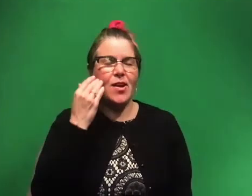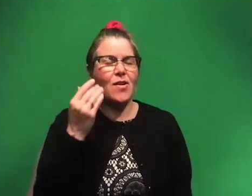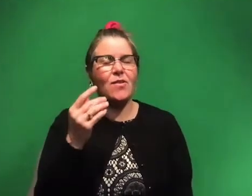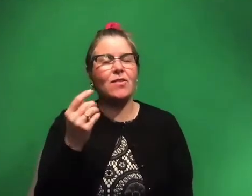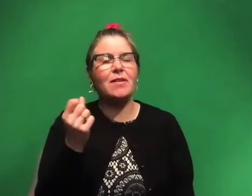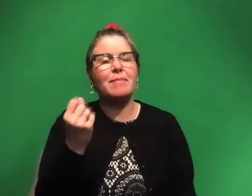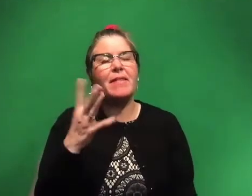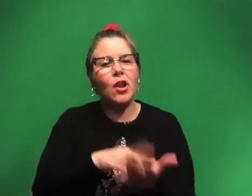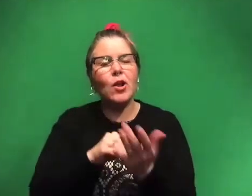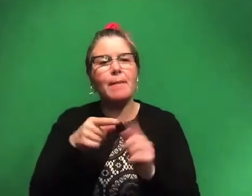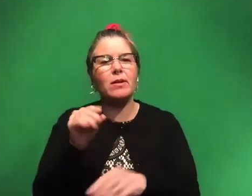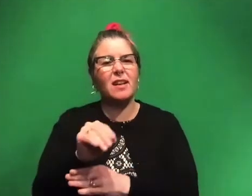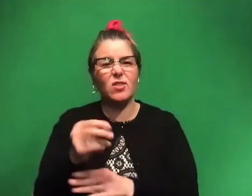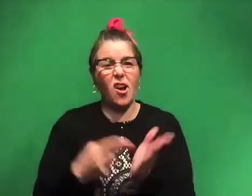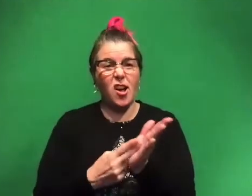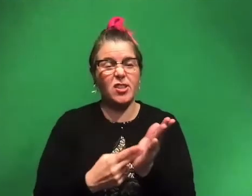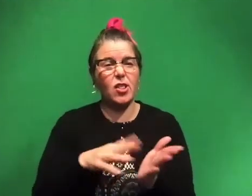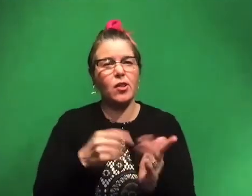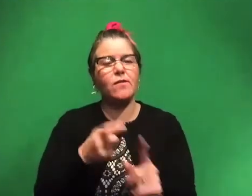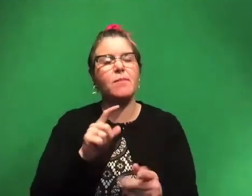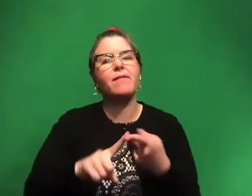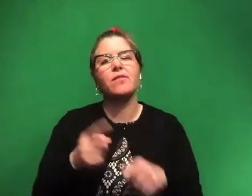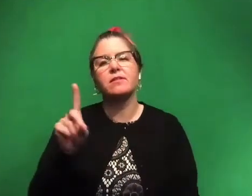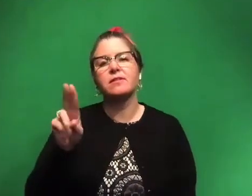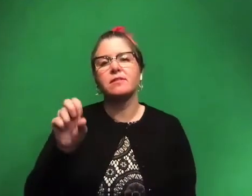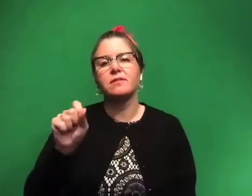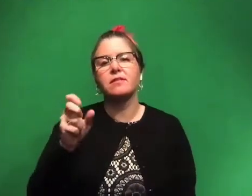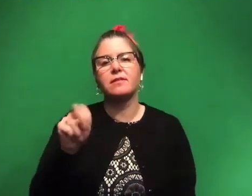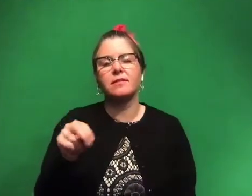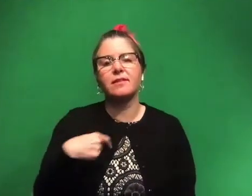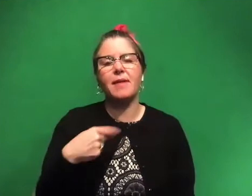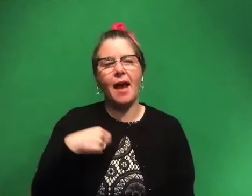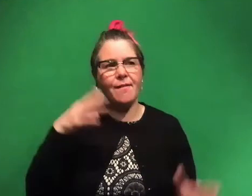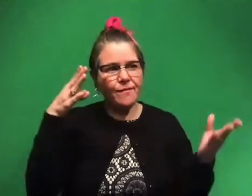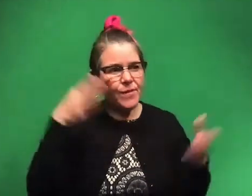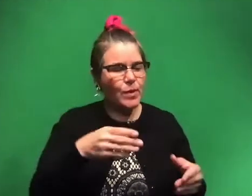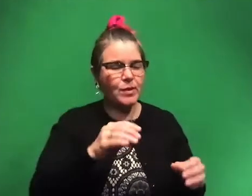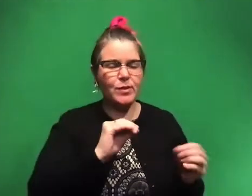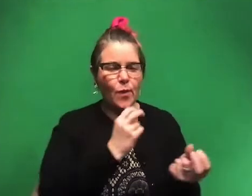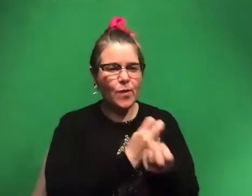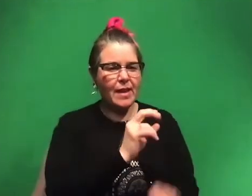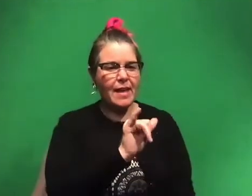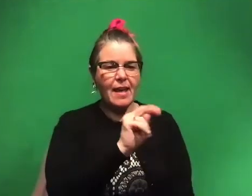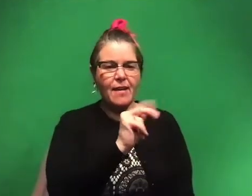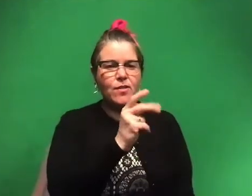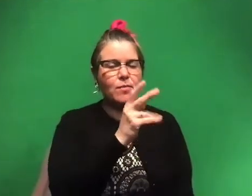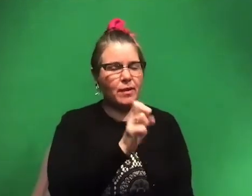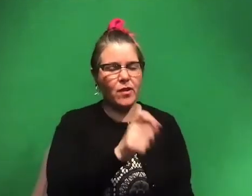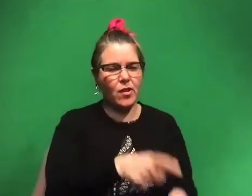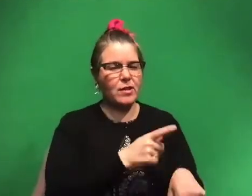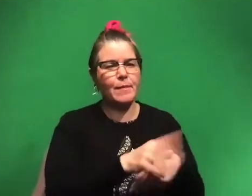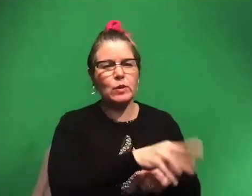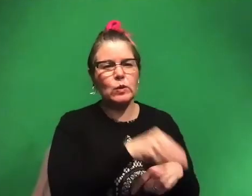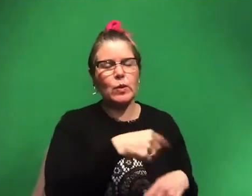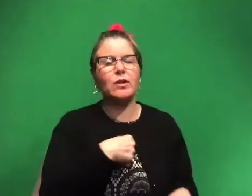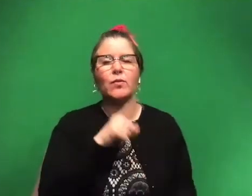what I've learned about dinosaurs. Honestly, I've learned from my buddy Dustin because I focus on invertebrates for so long. I like, I was really, really into dinosaurs